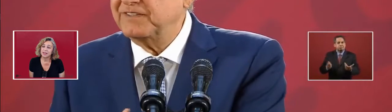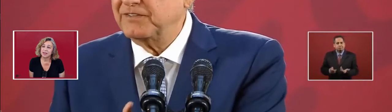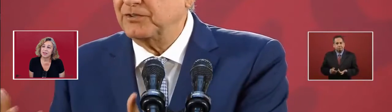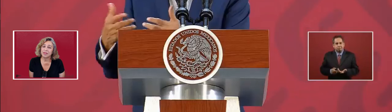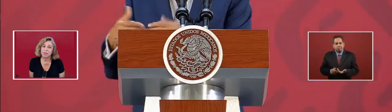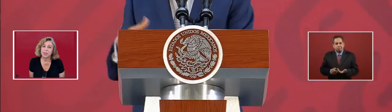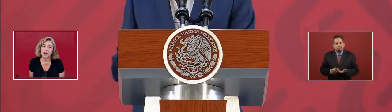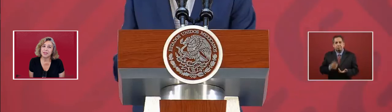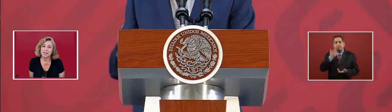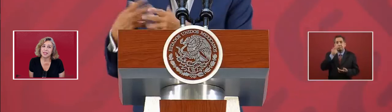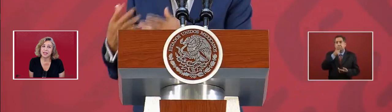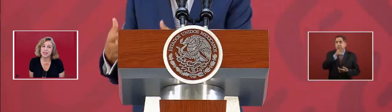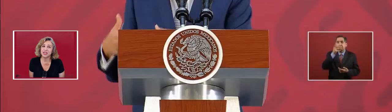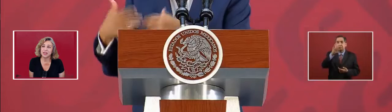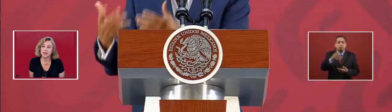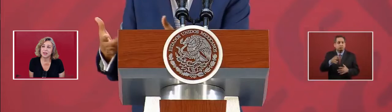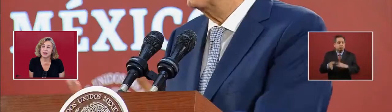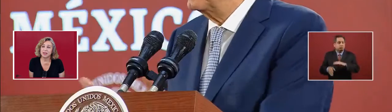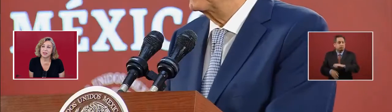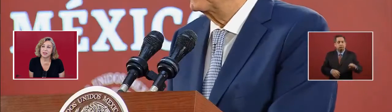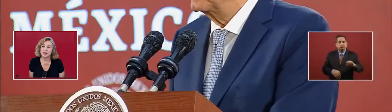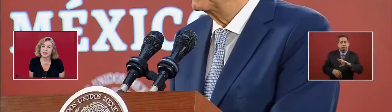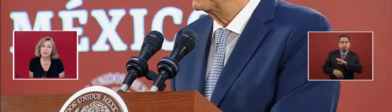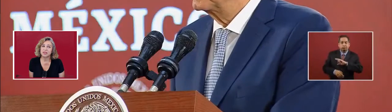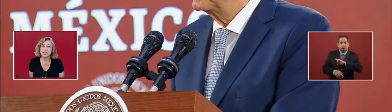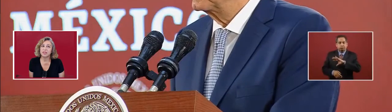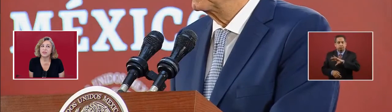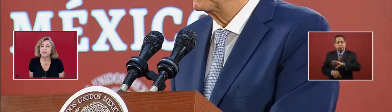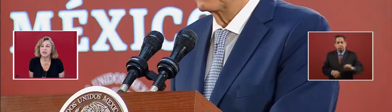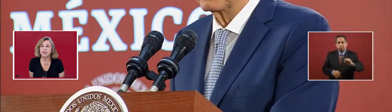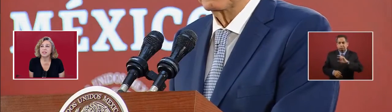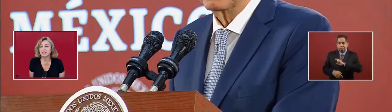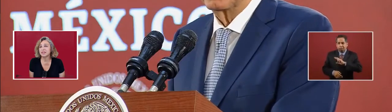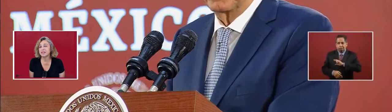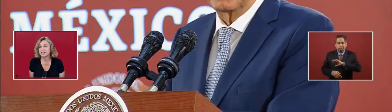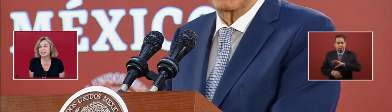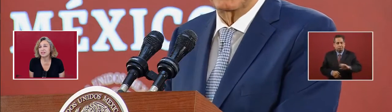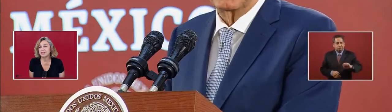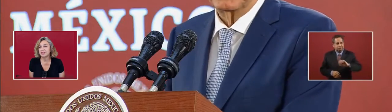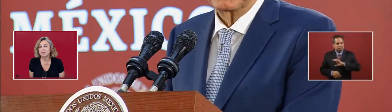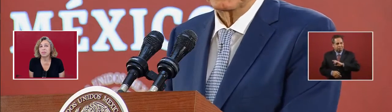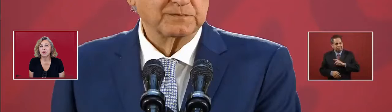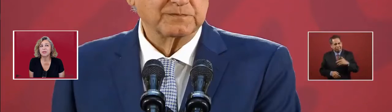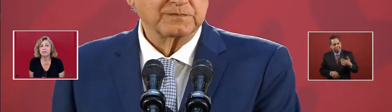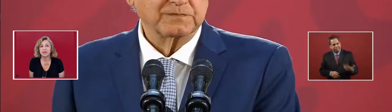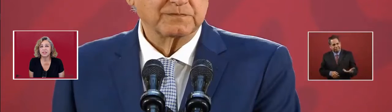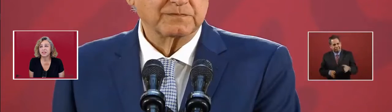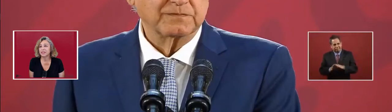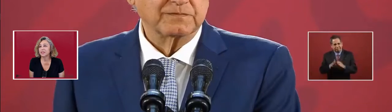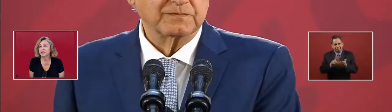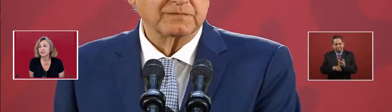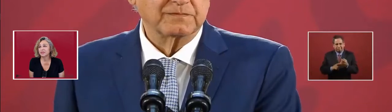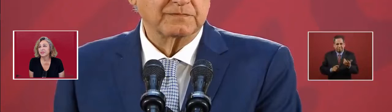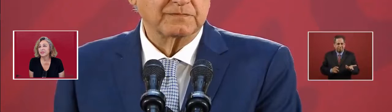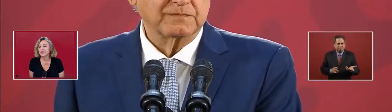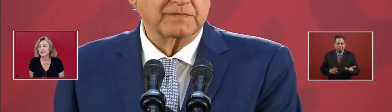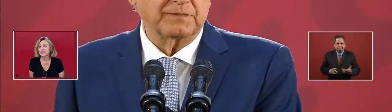privatization. To transfer funds, public funds,